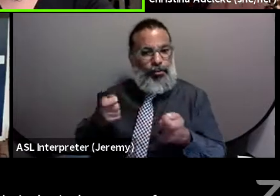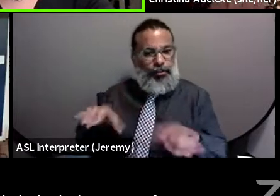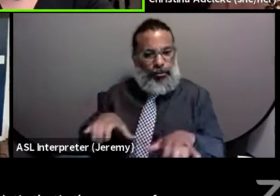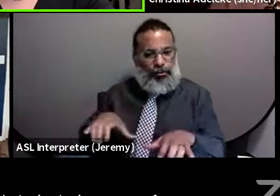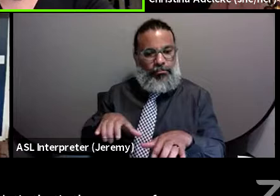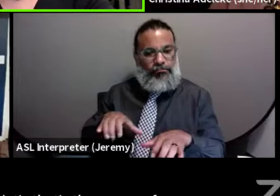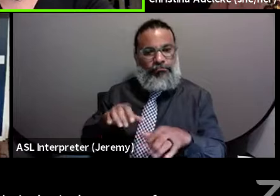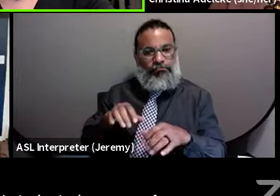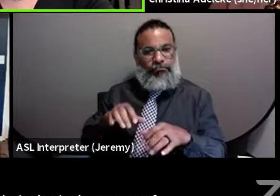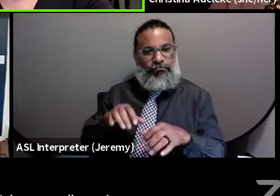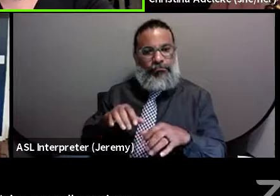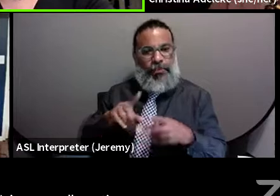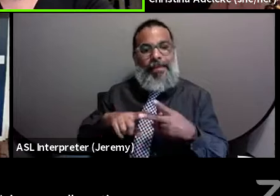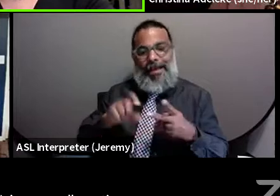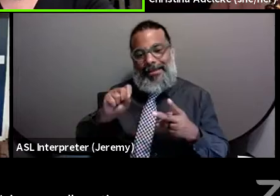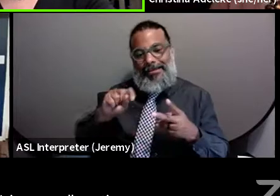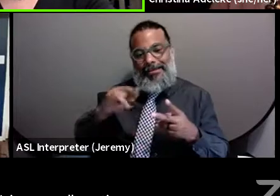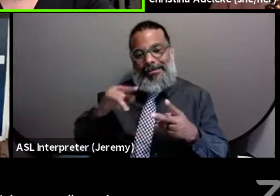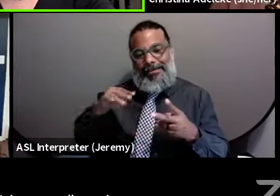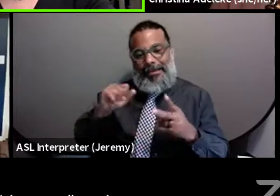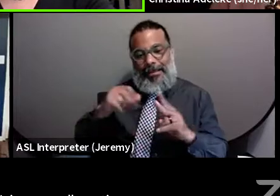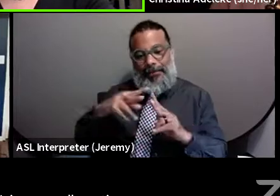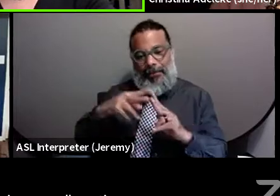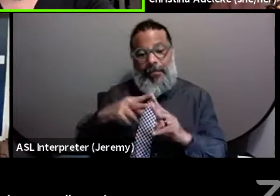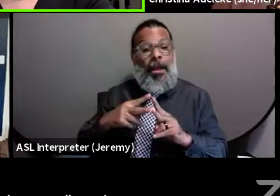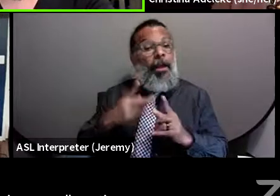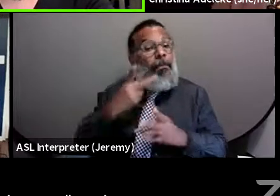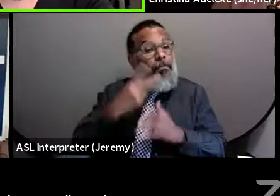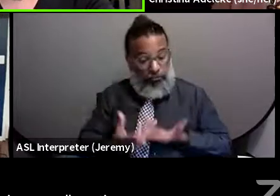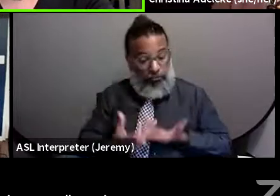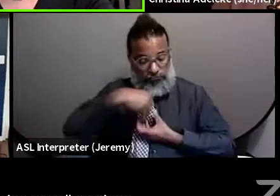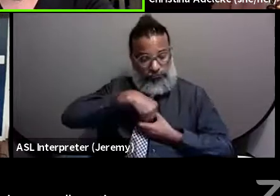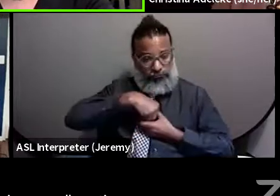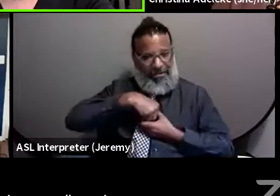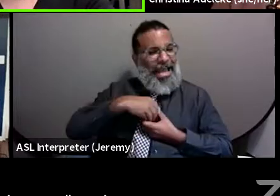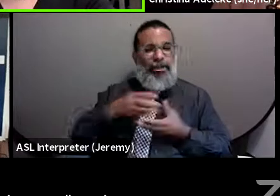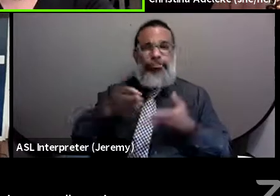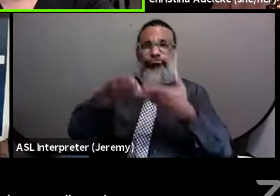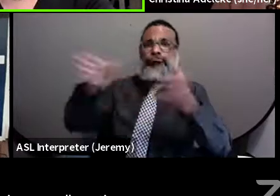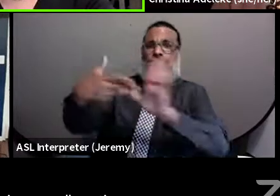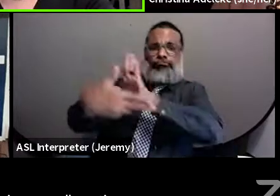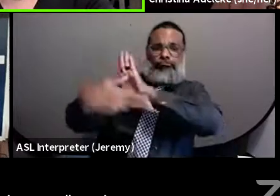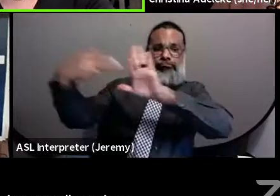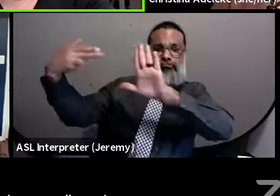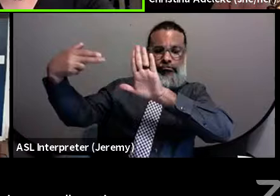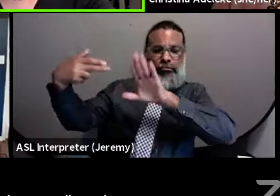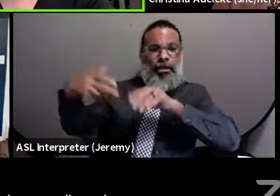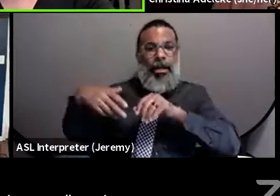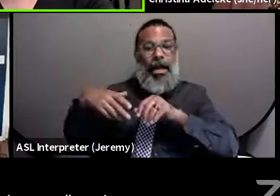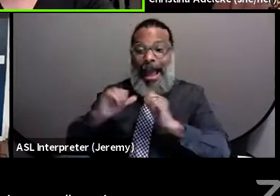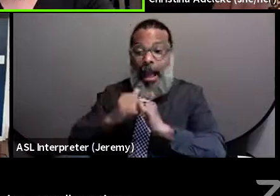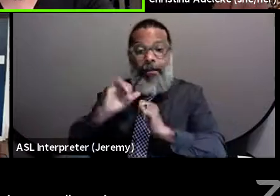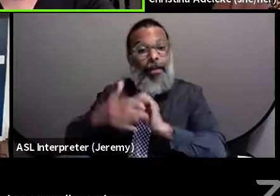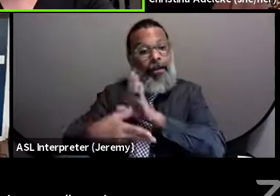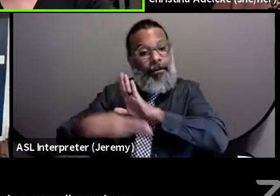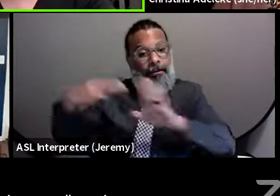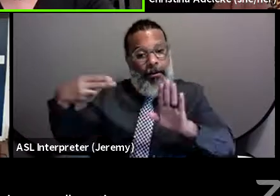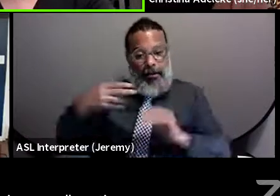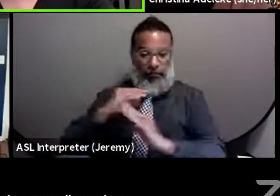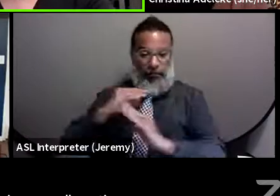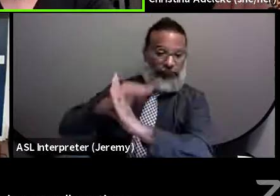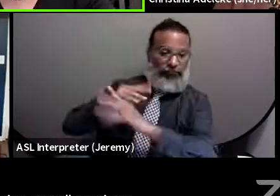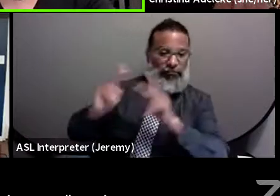as, um, stigma, both internalized stigma and just stigma generally, and how stigma prevents